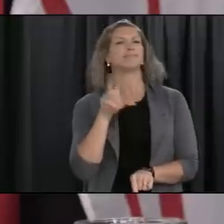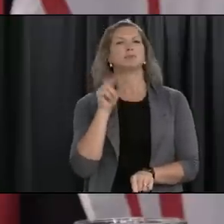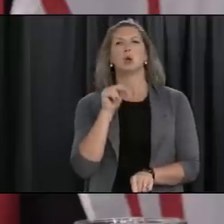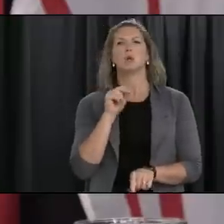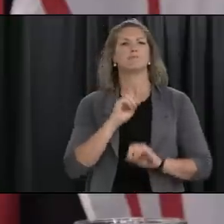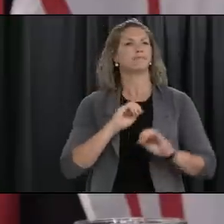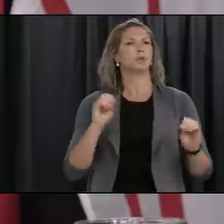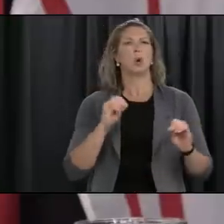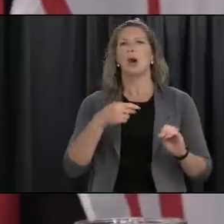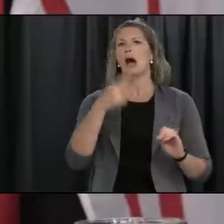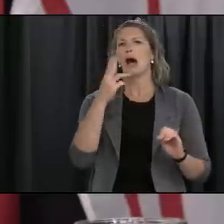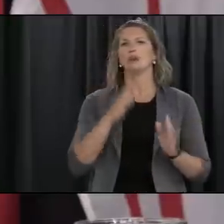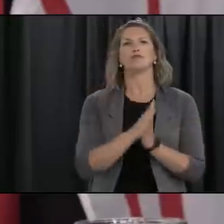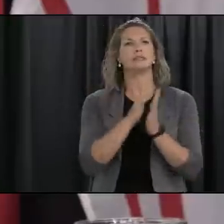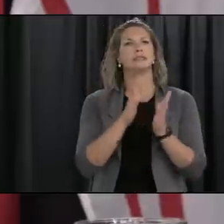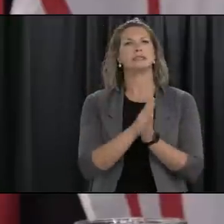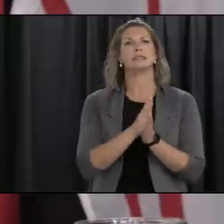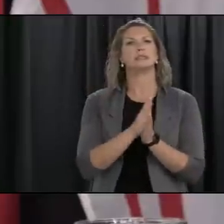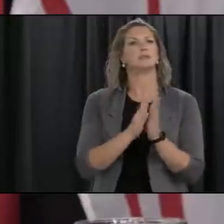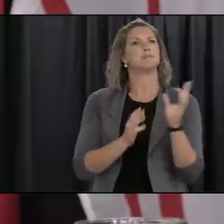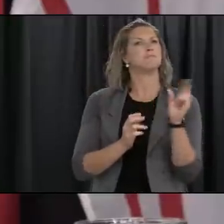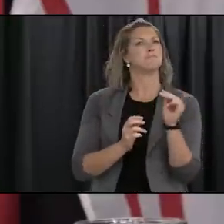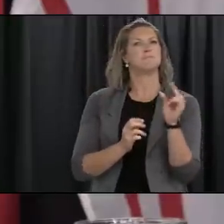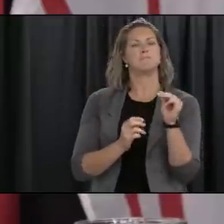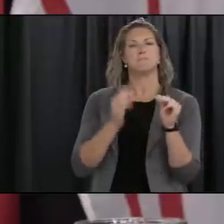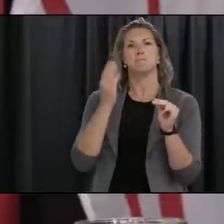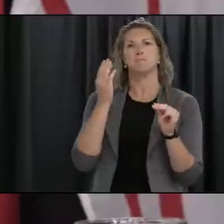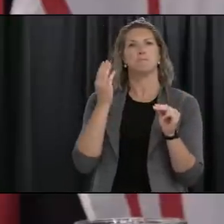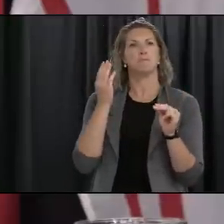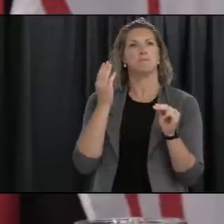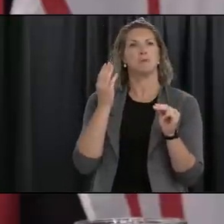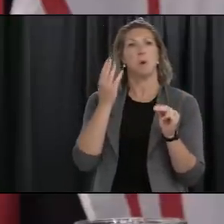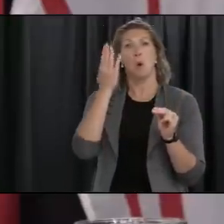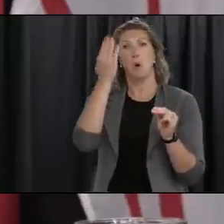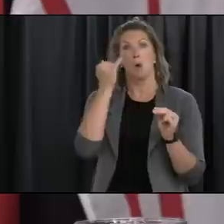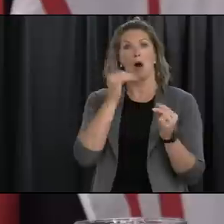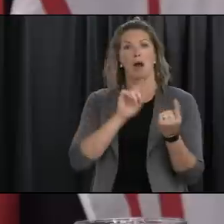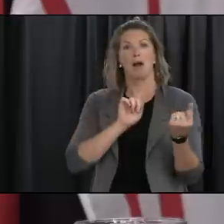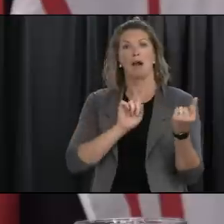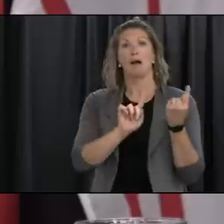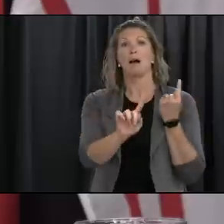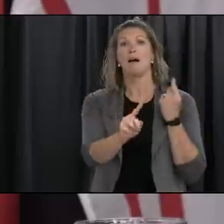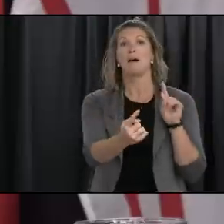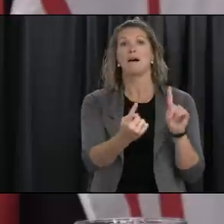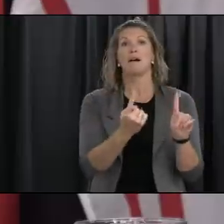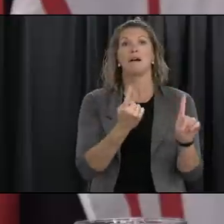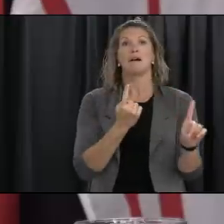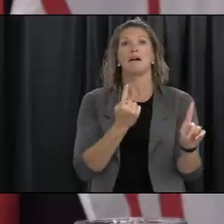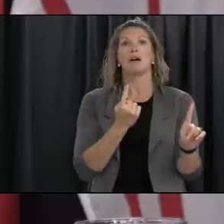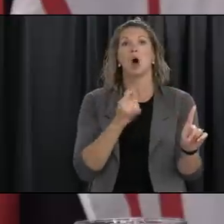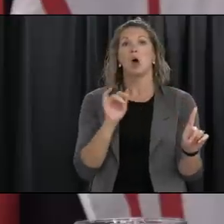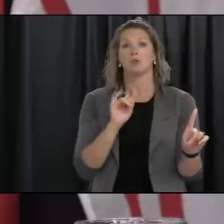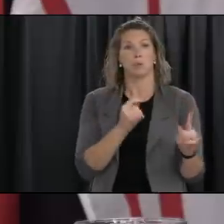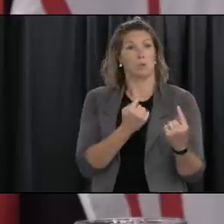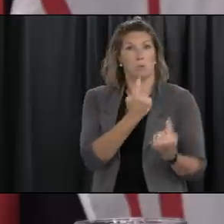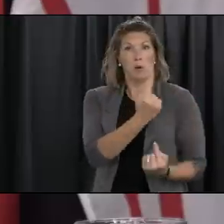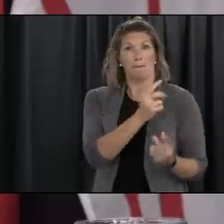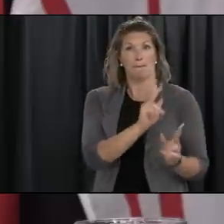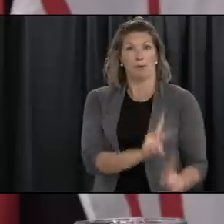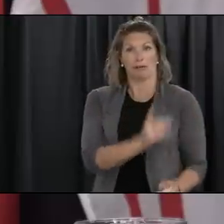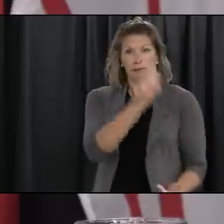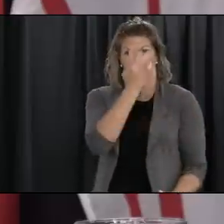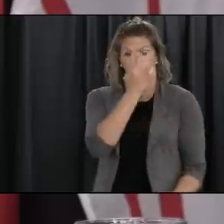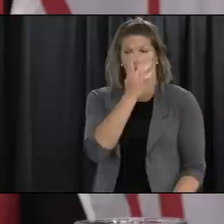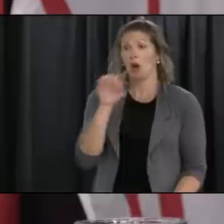of the um potential fleeting interaction uh between our index case and any